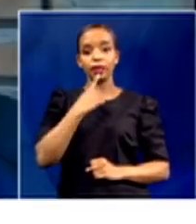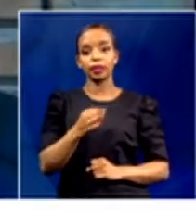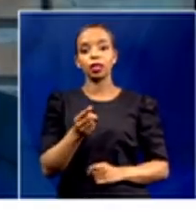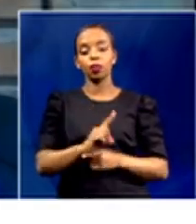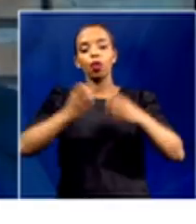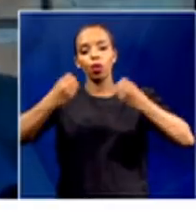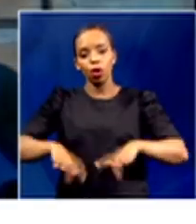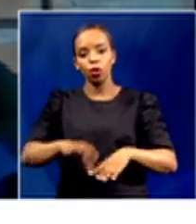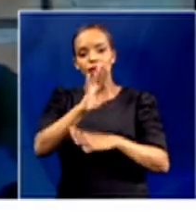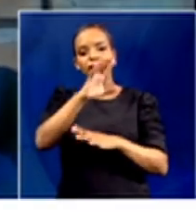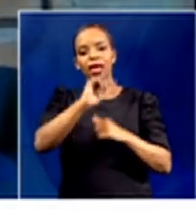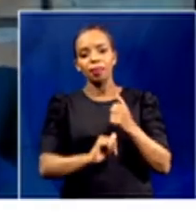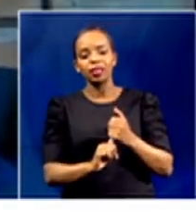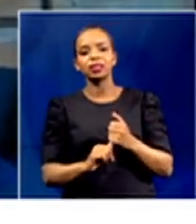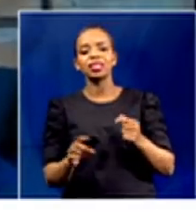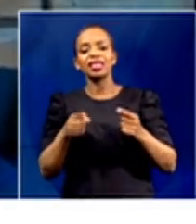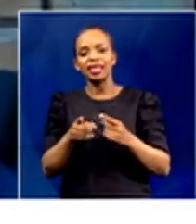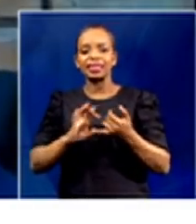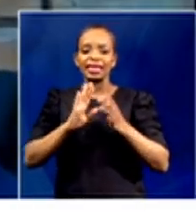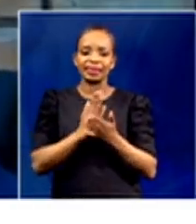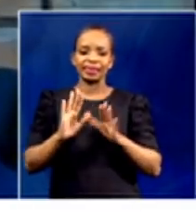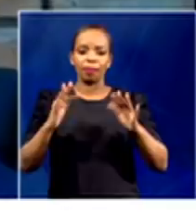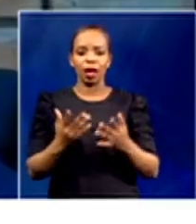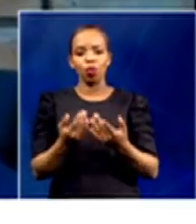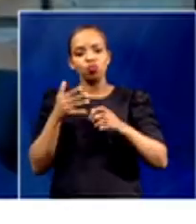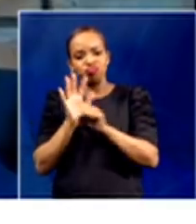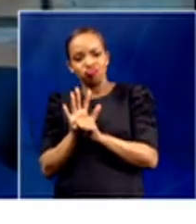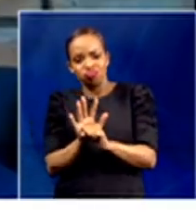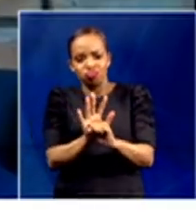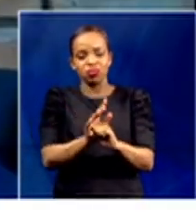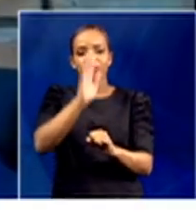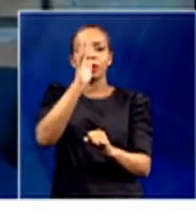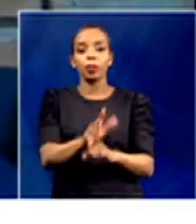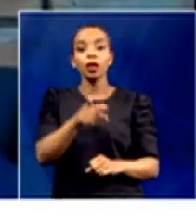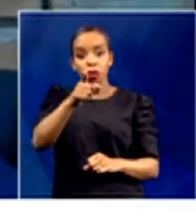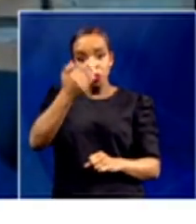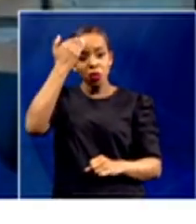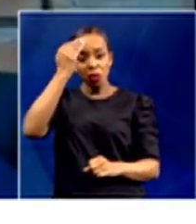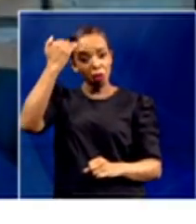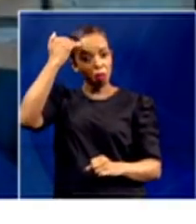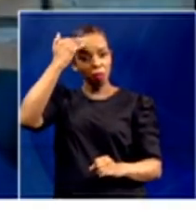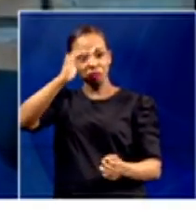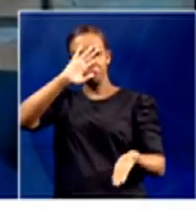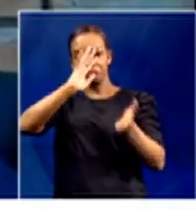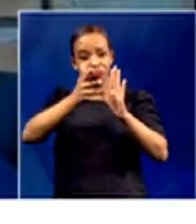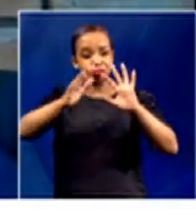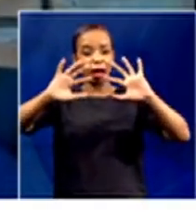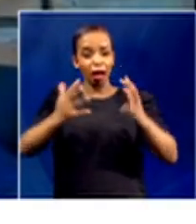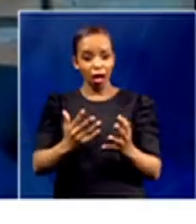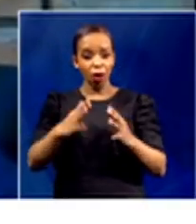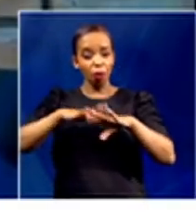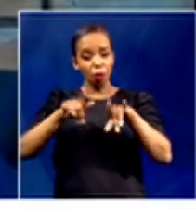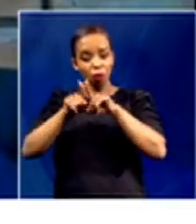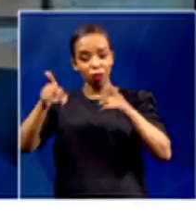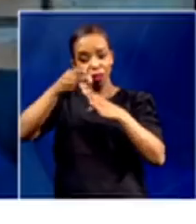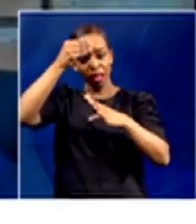squash it in somehow. Do you know the psychological impact that that has on the matriculant? But more so even on the